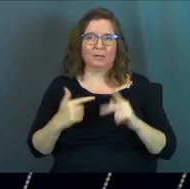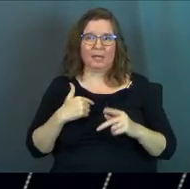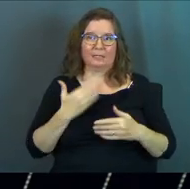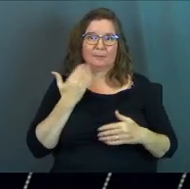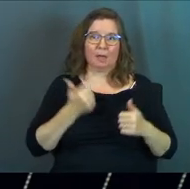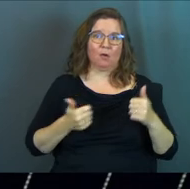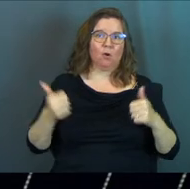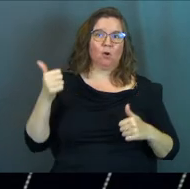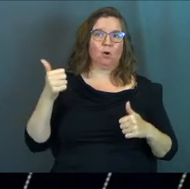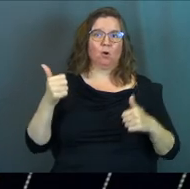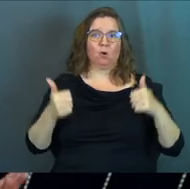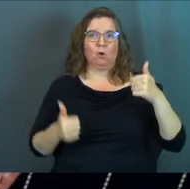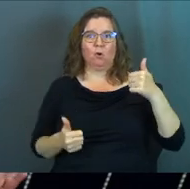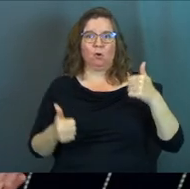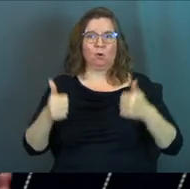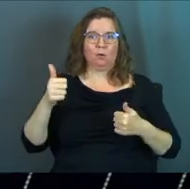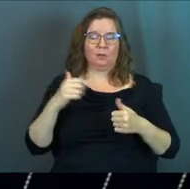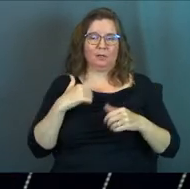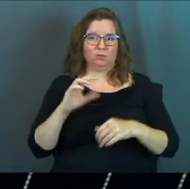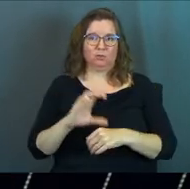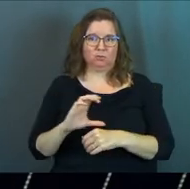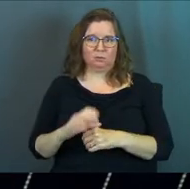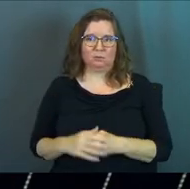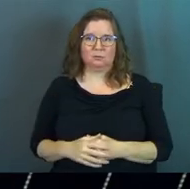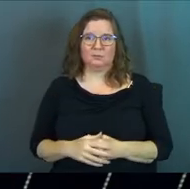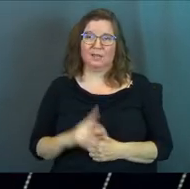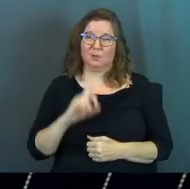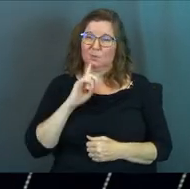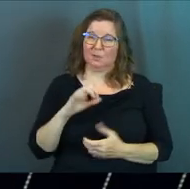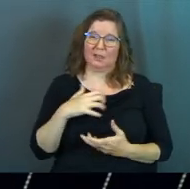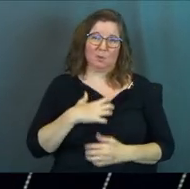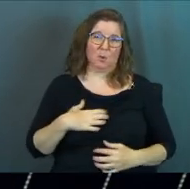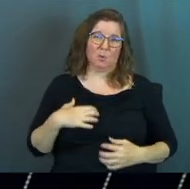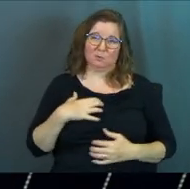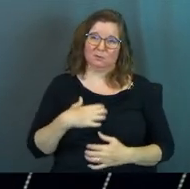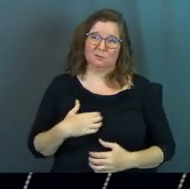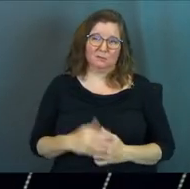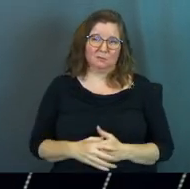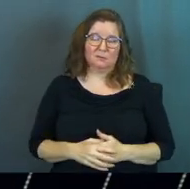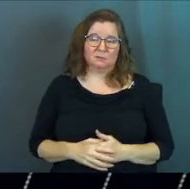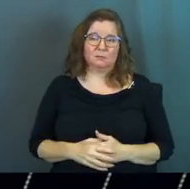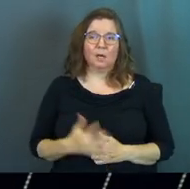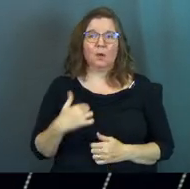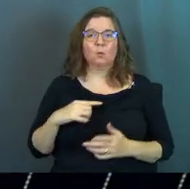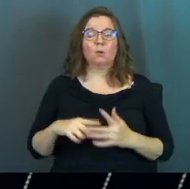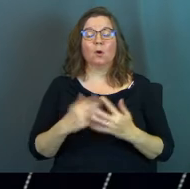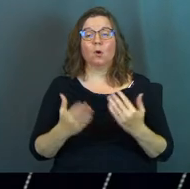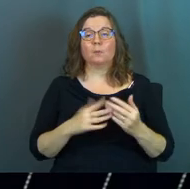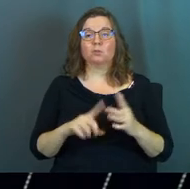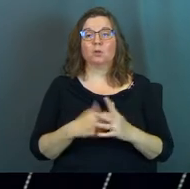people as better than other people in the church. It was really gross. And we almost started trying to